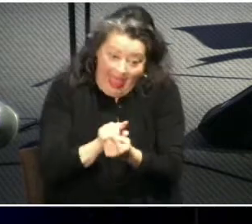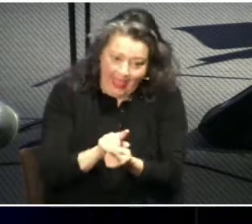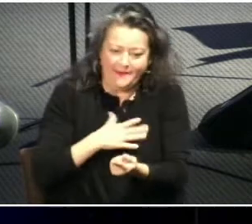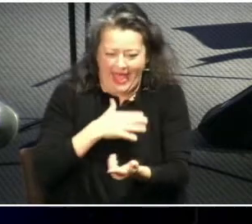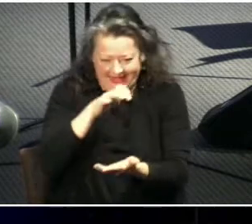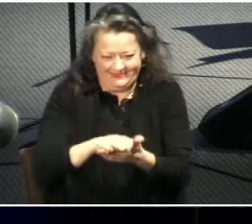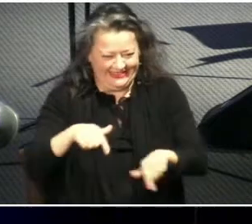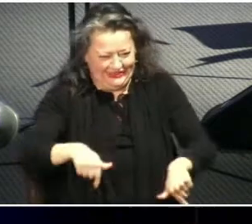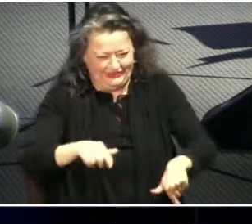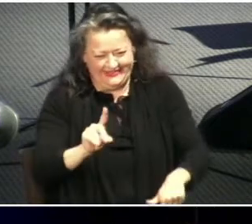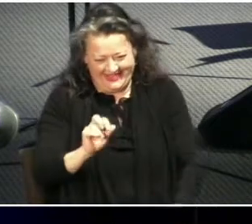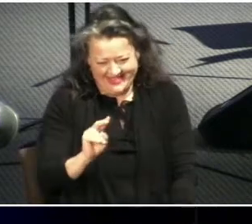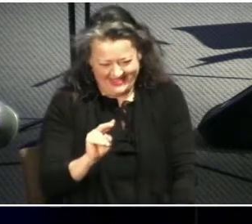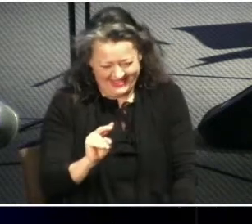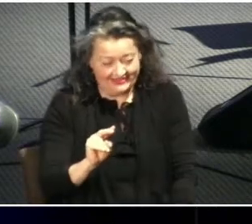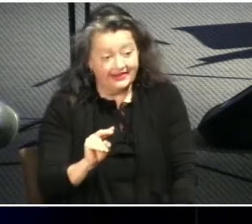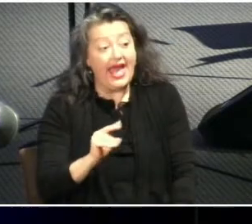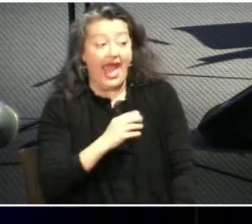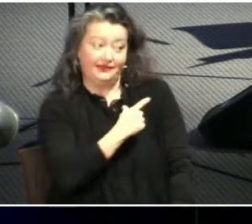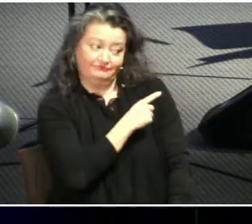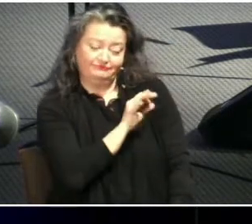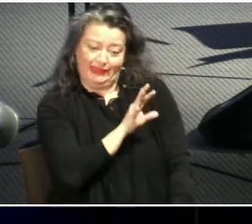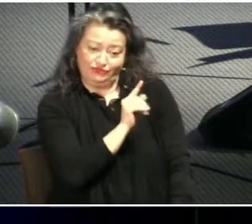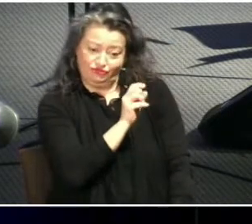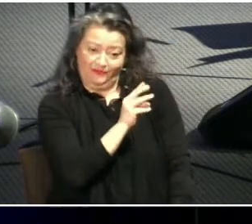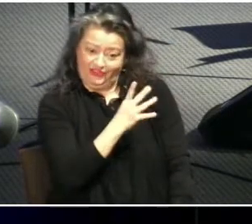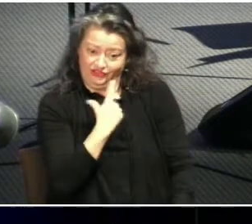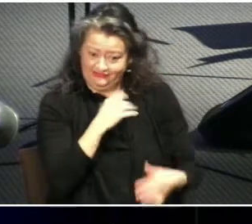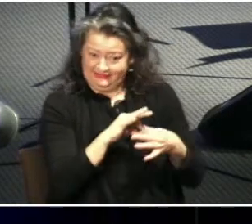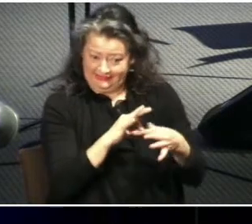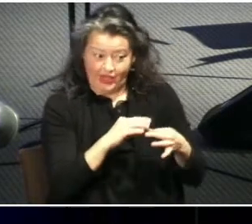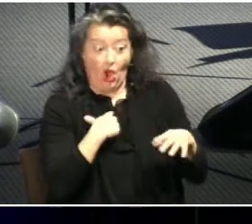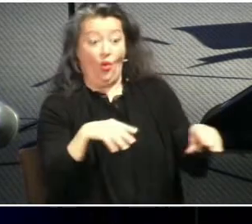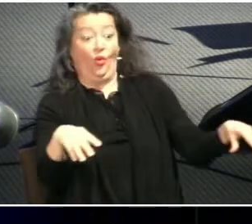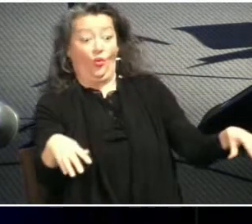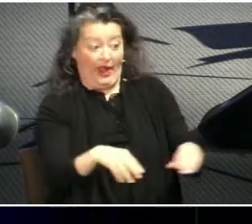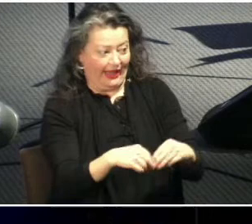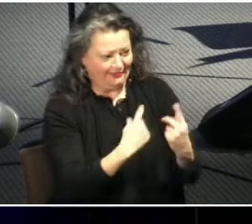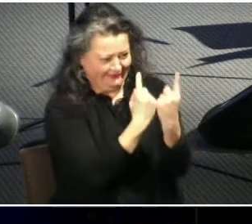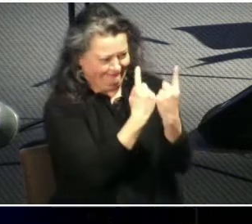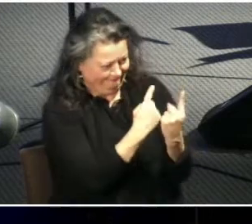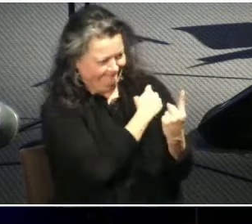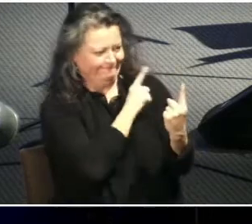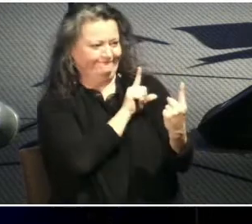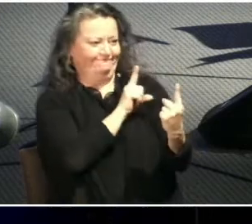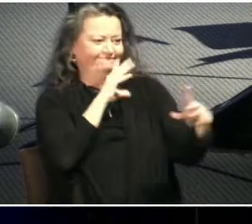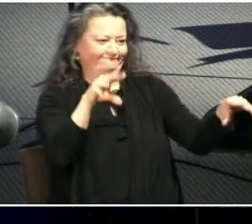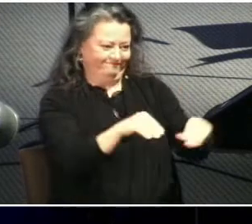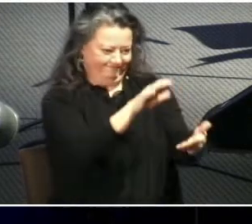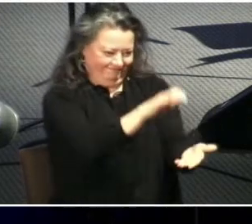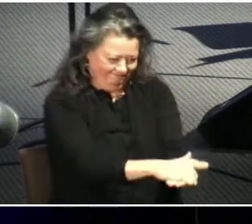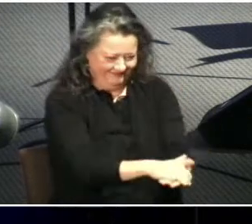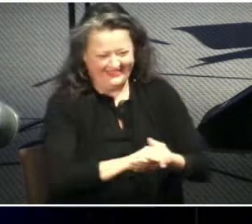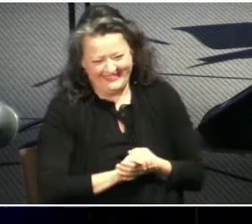and like tom said he married us right about right about here uh four years ago which has been a big blessing